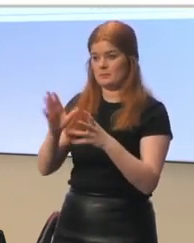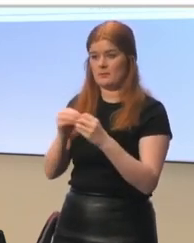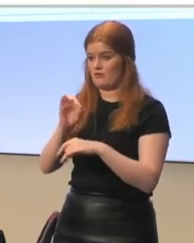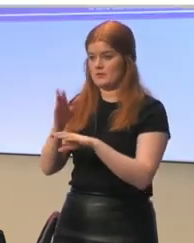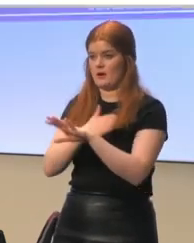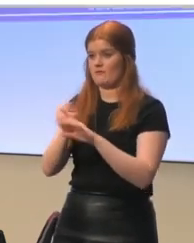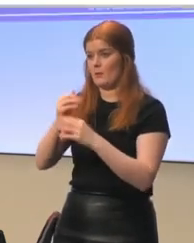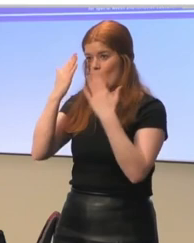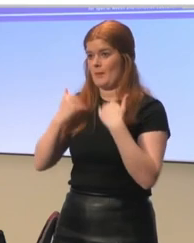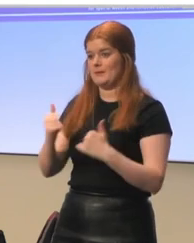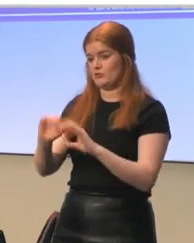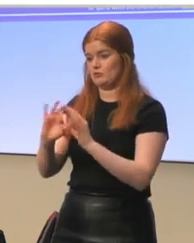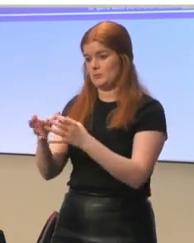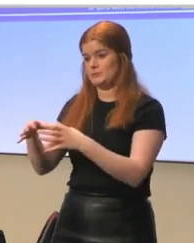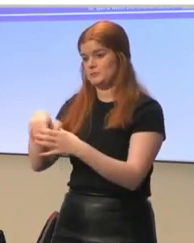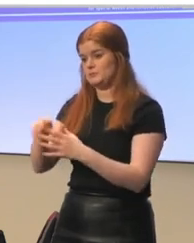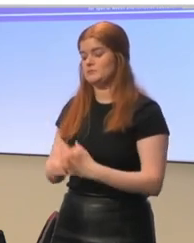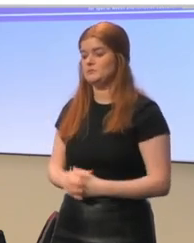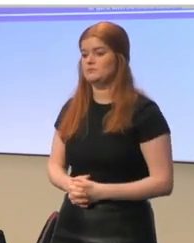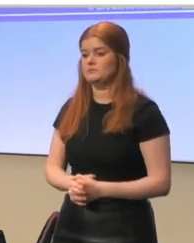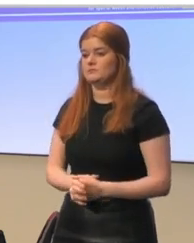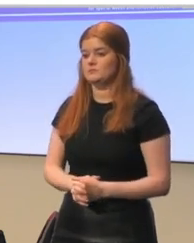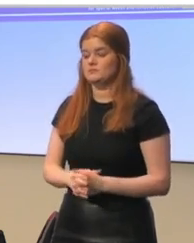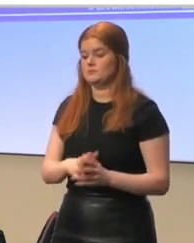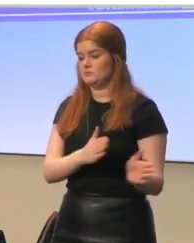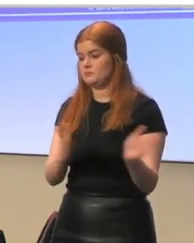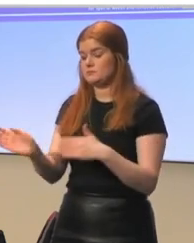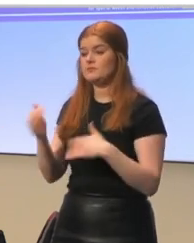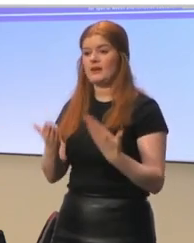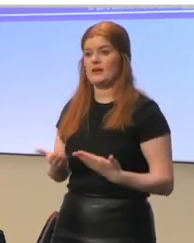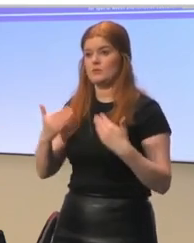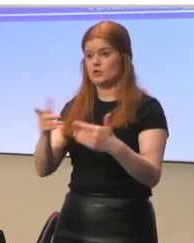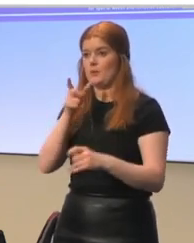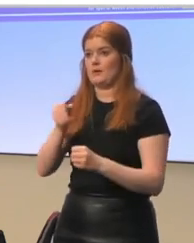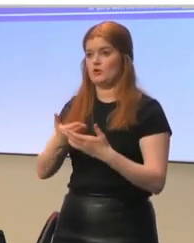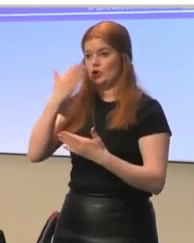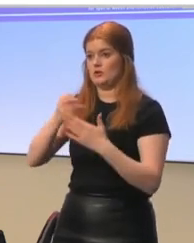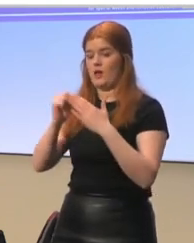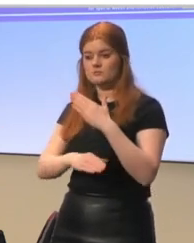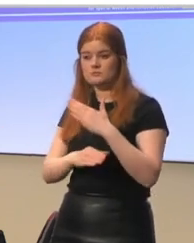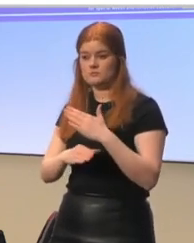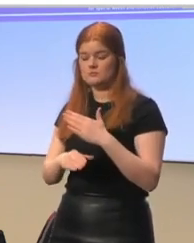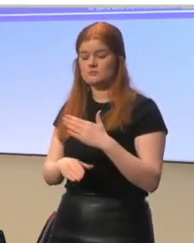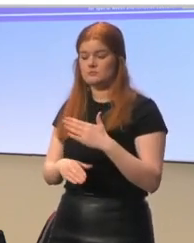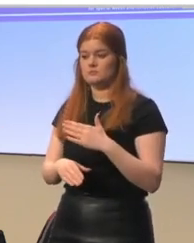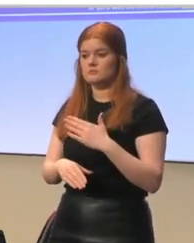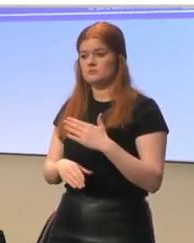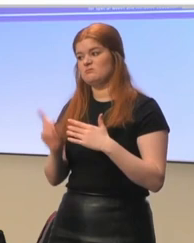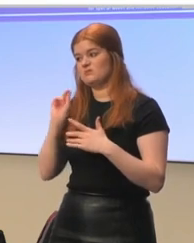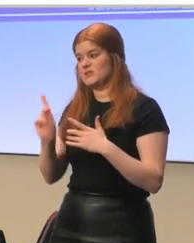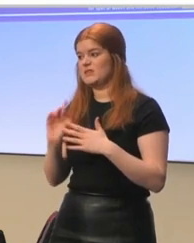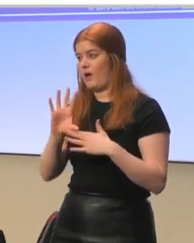the well-being group. And going to the group of learning loss, they discussed about